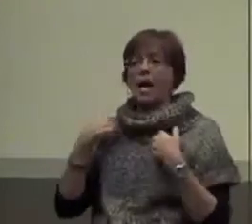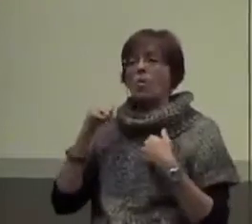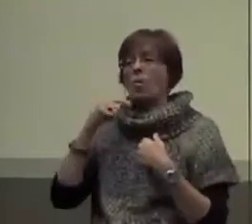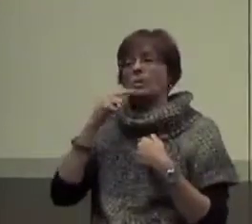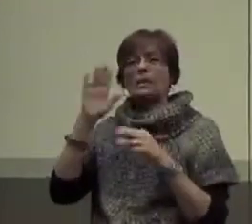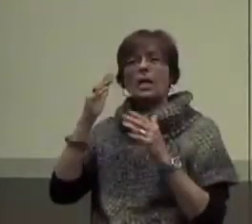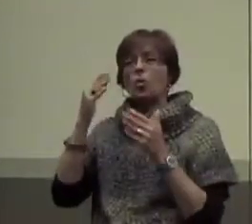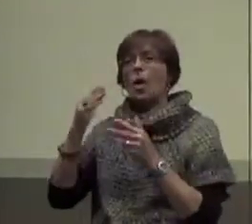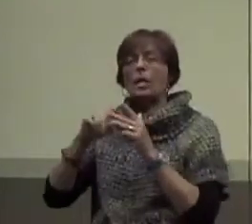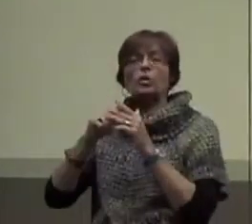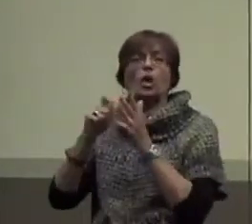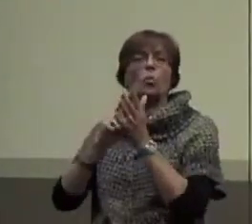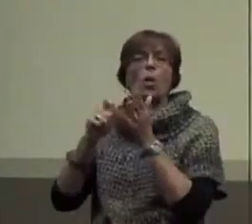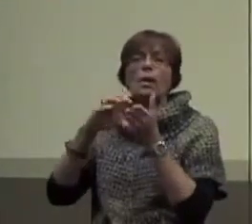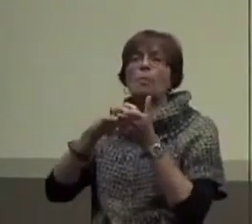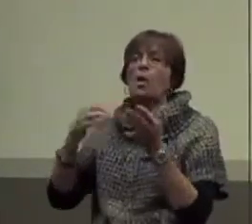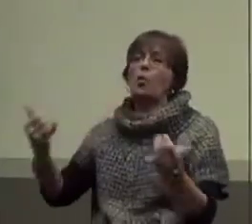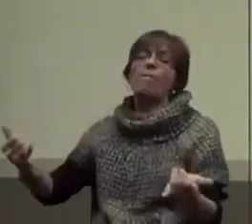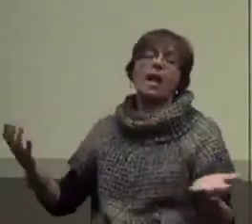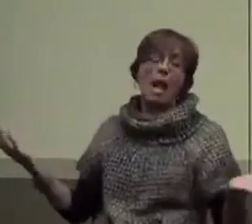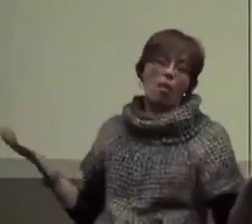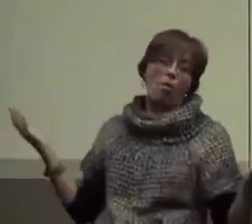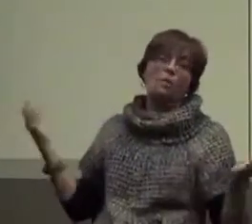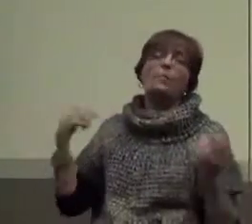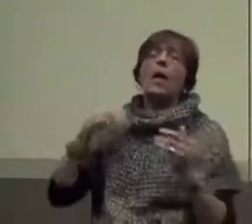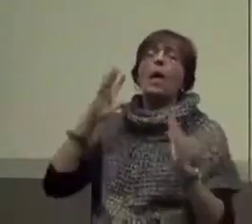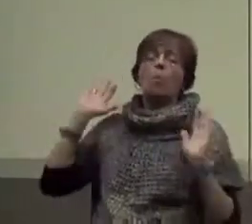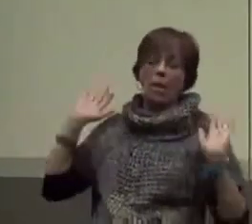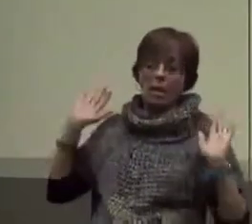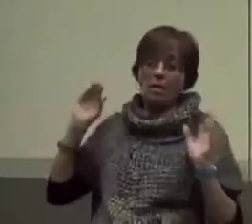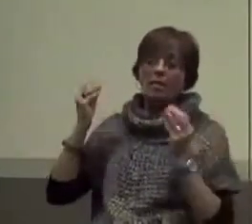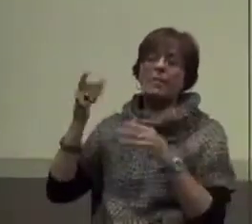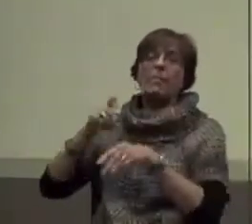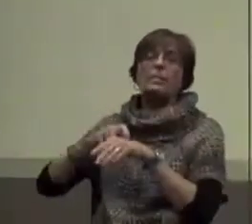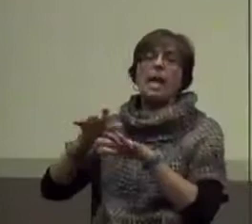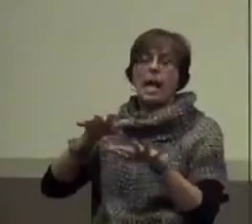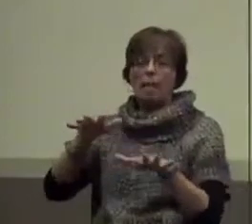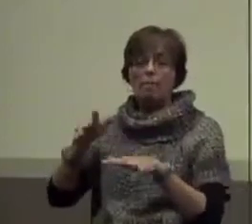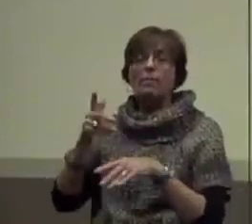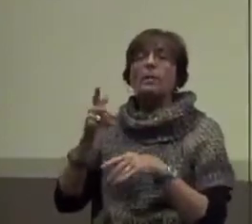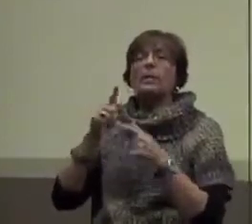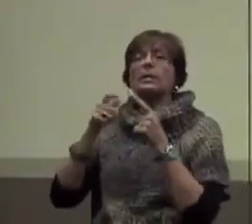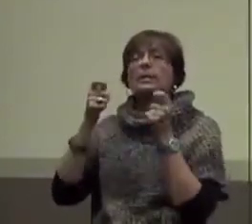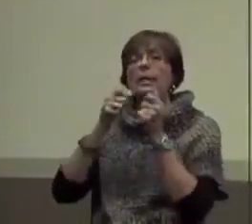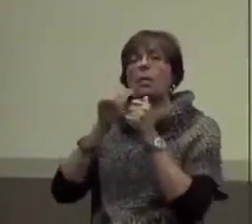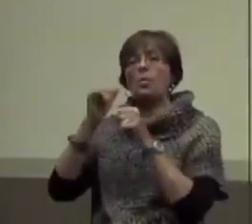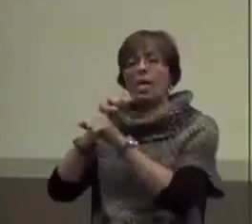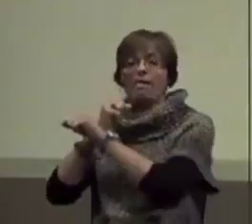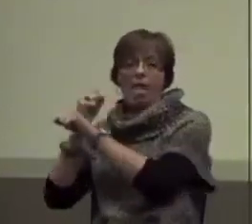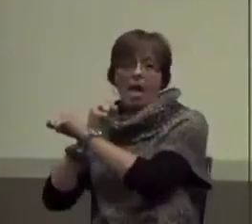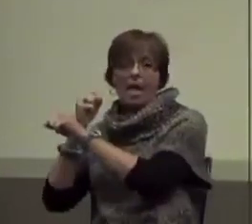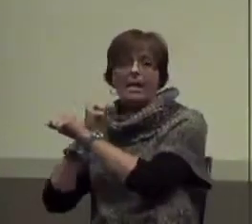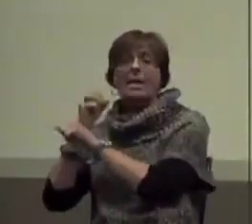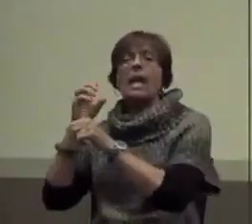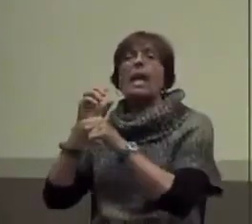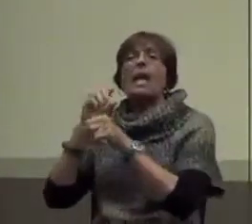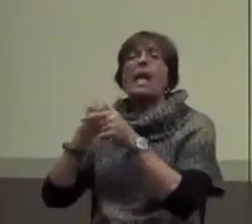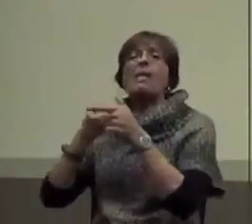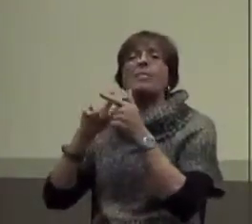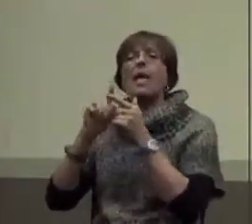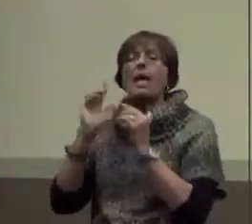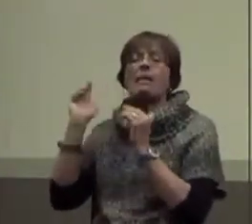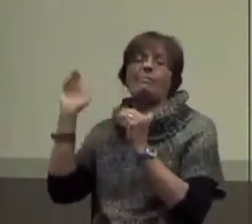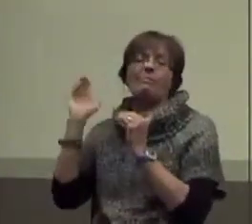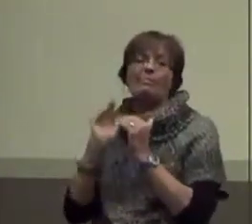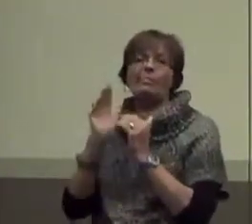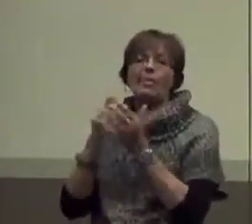go ahead and start writing that paragraph right now. Okay? I will give him some time to deal with that fight and then make some small demands